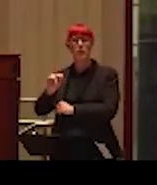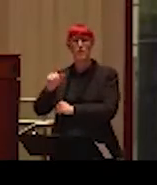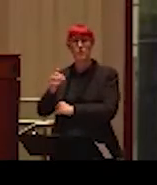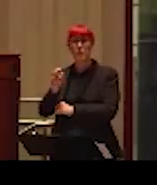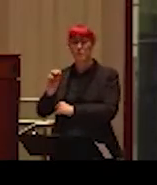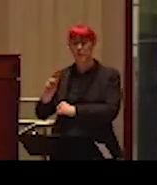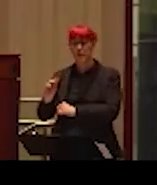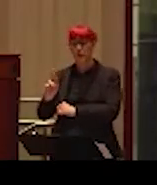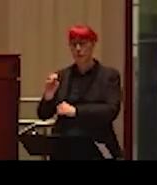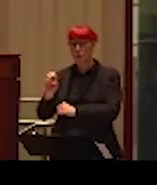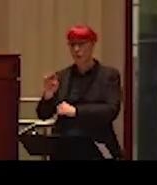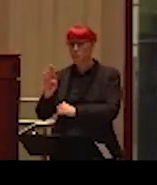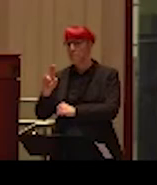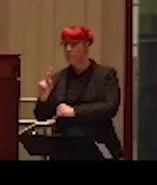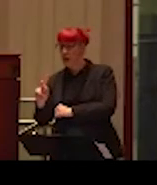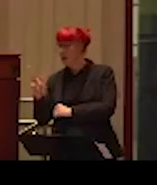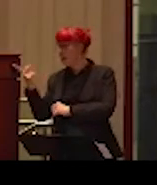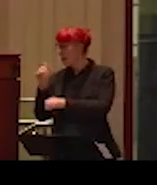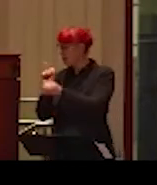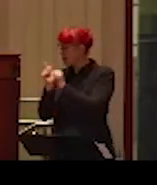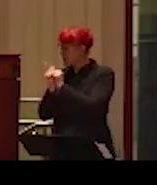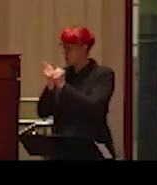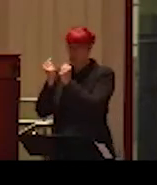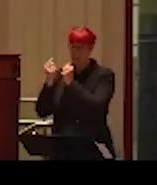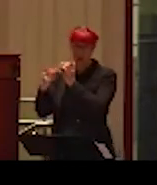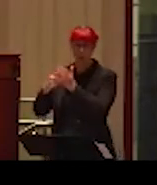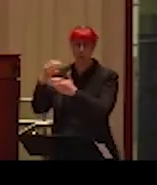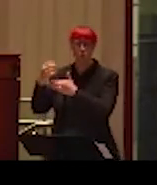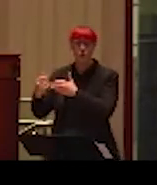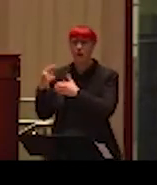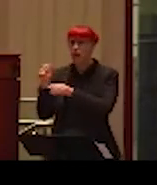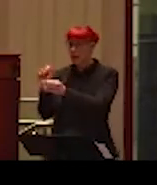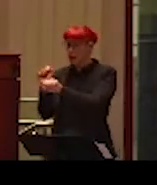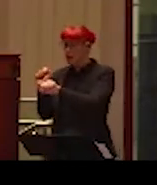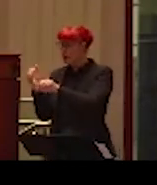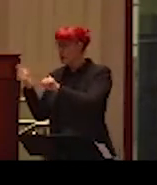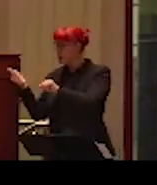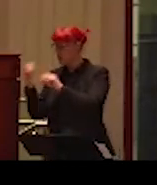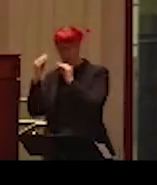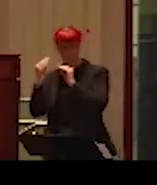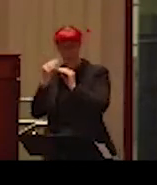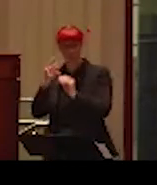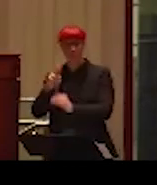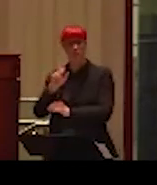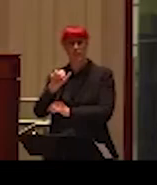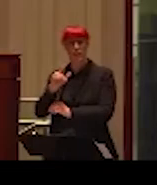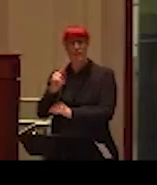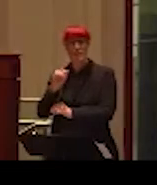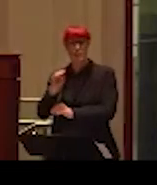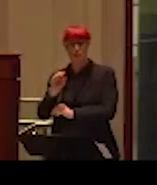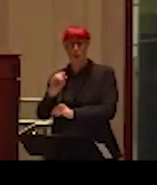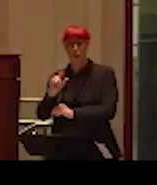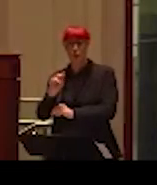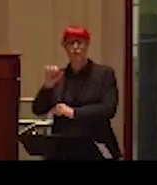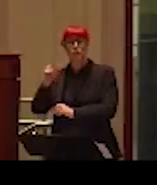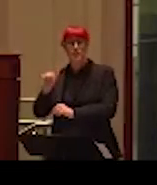Benjamin and I were working on a number of projects. Benjamin is a professor of victimology at Algonquin College in Ottawa. And